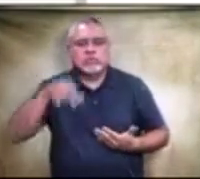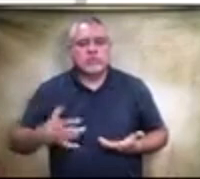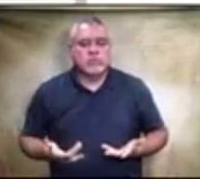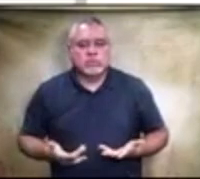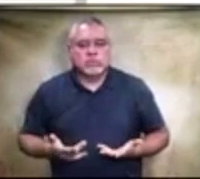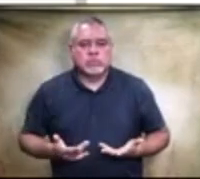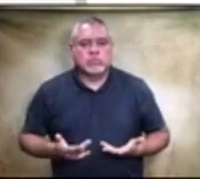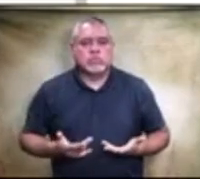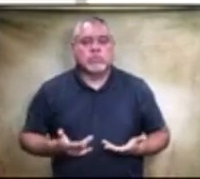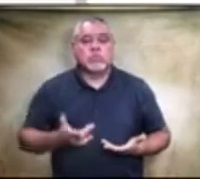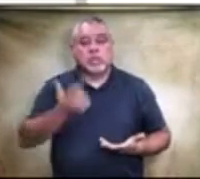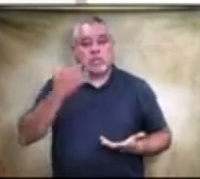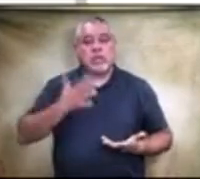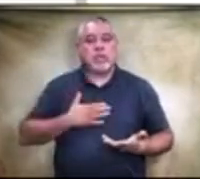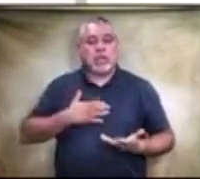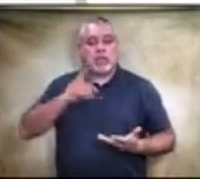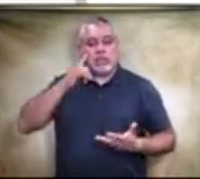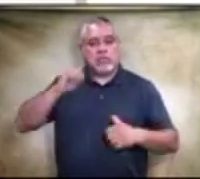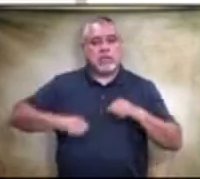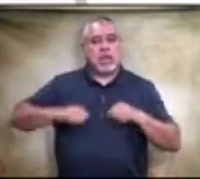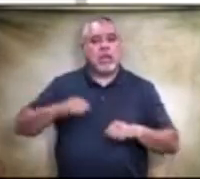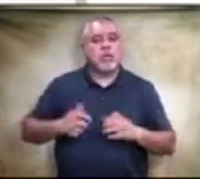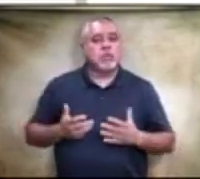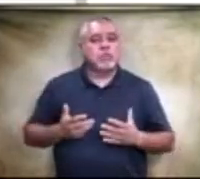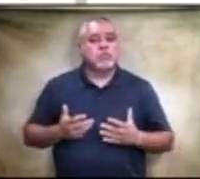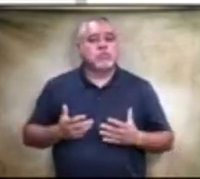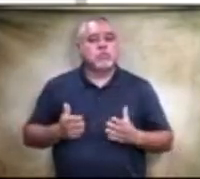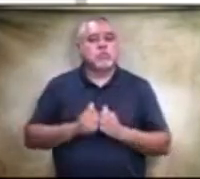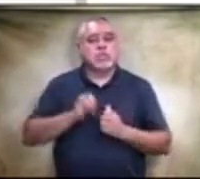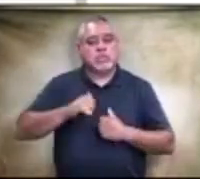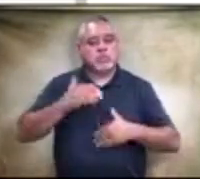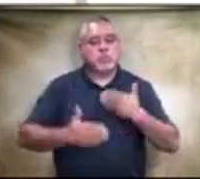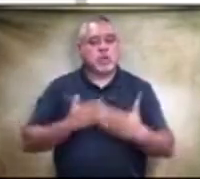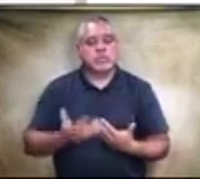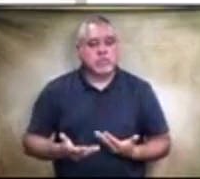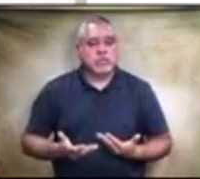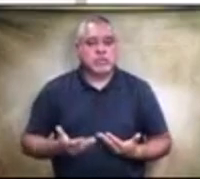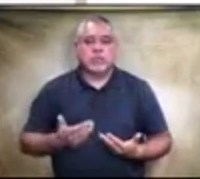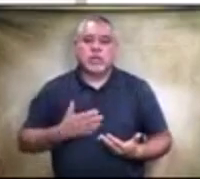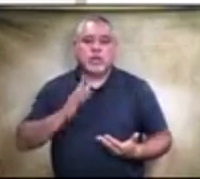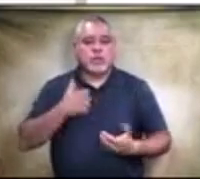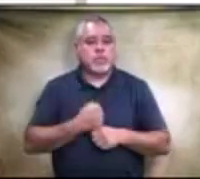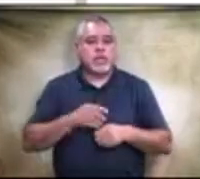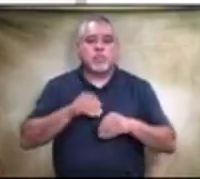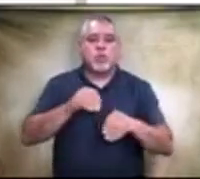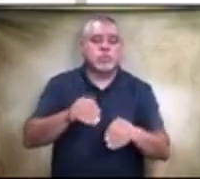Because of my doubts in this whole process, I'm going to have to make a motion that we